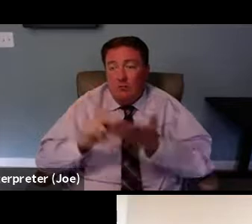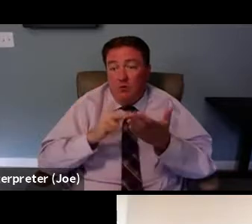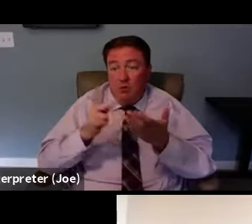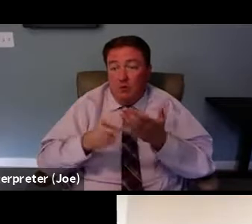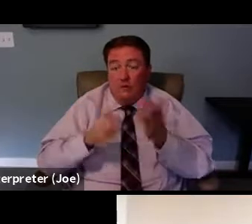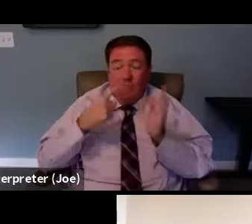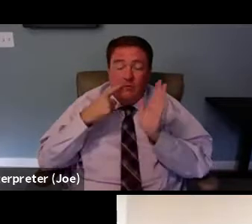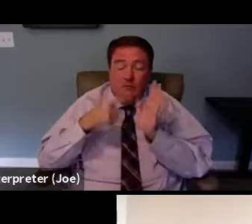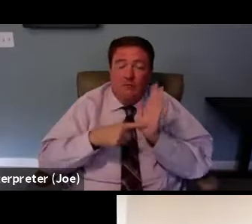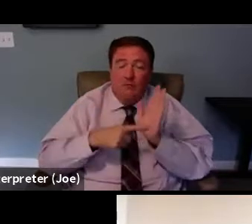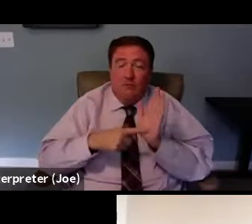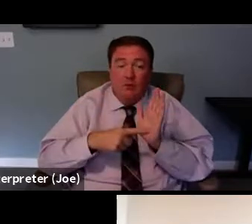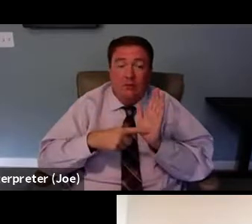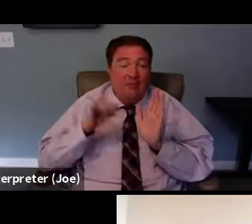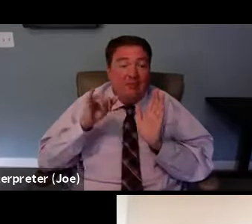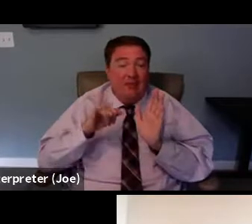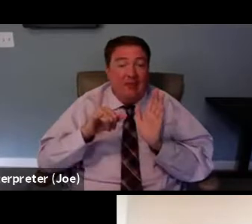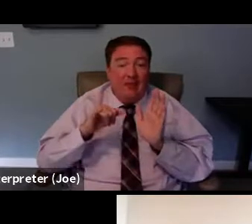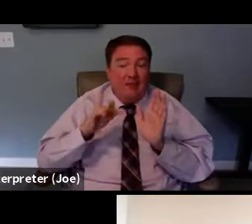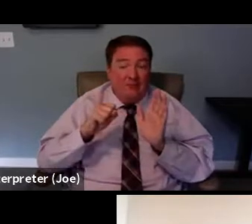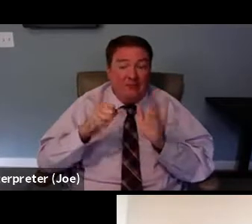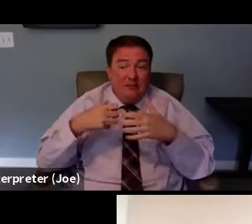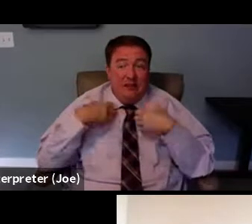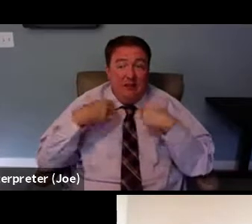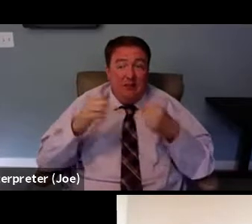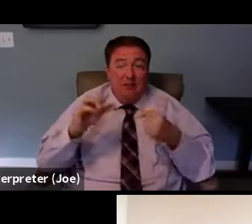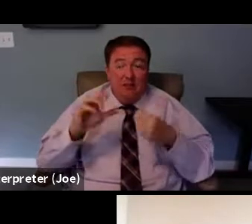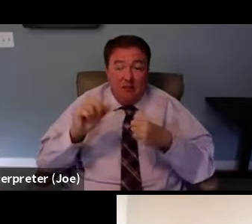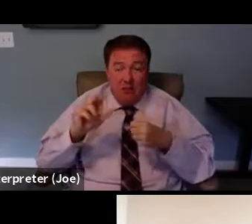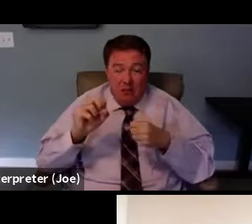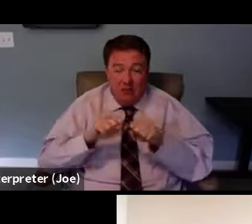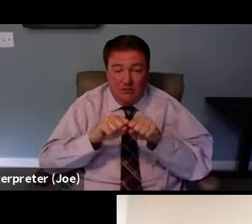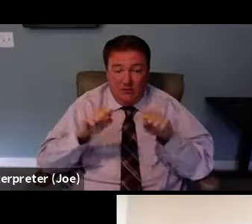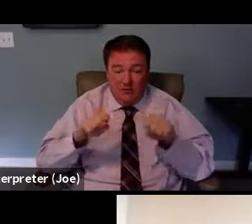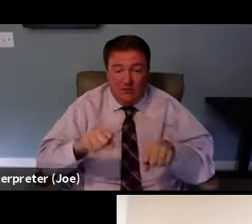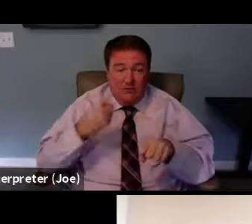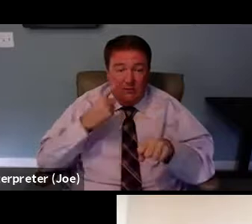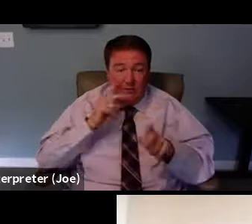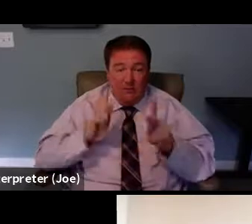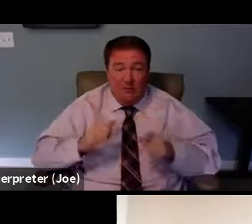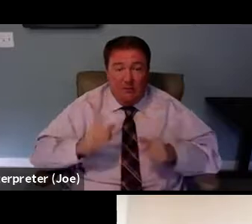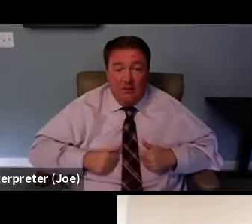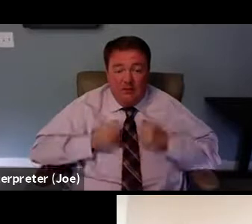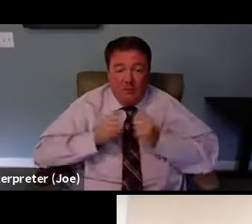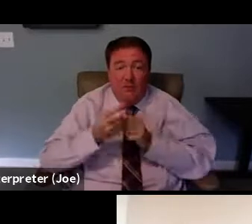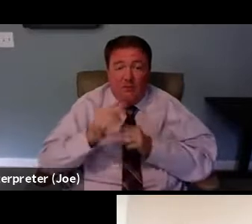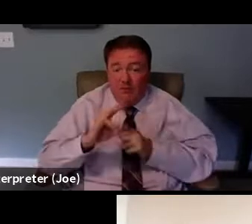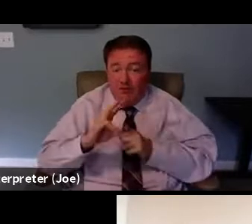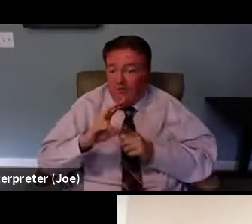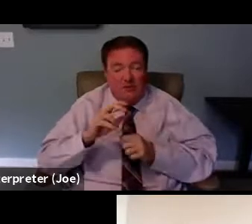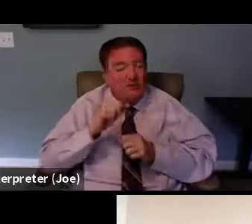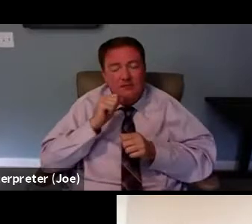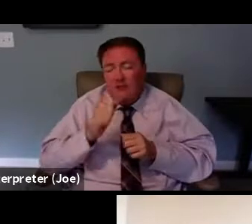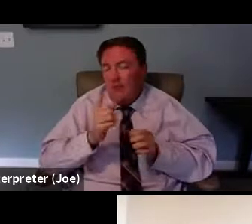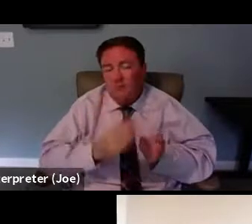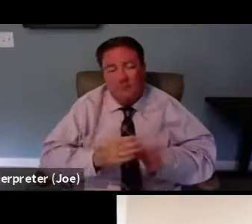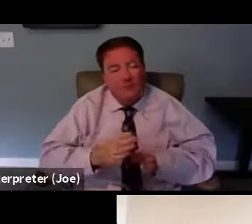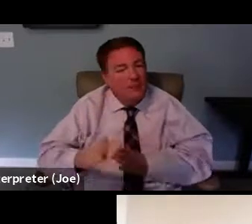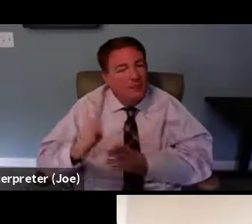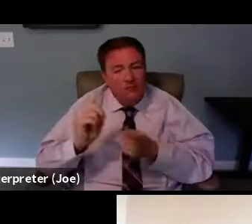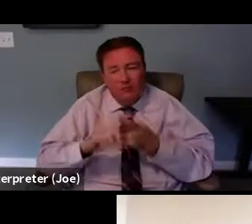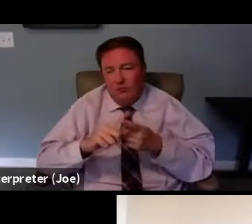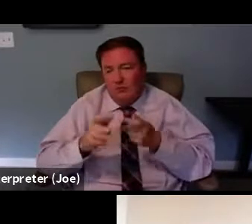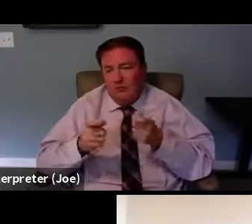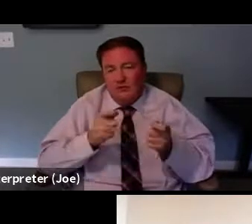you know, health care system for people living with HIV is not prepared to deal with